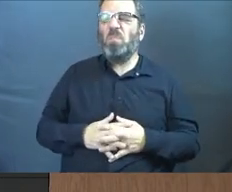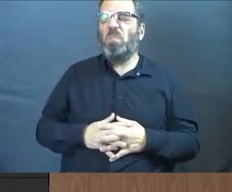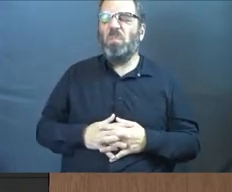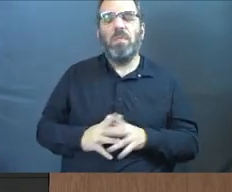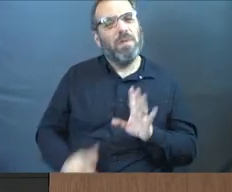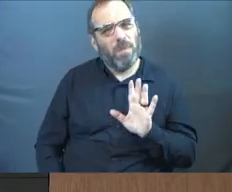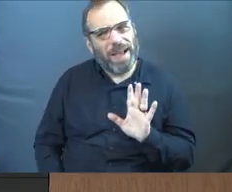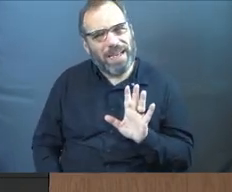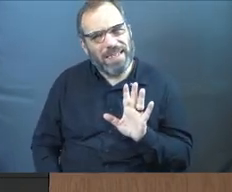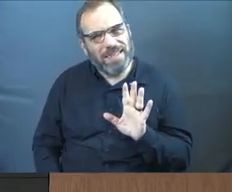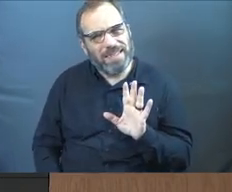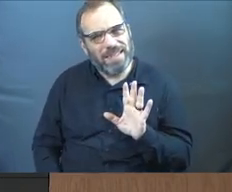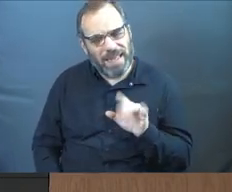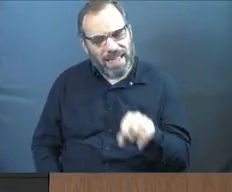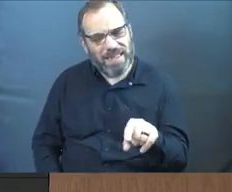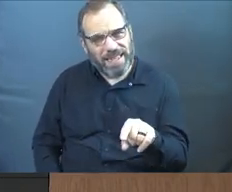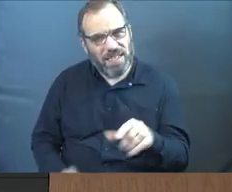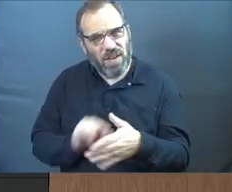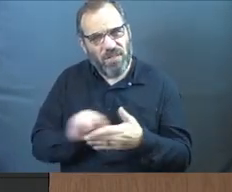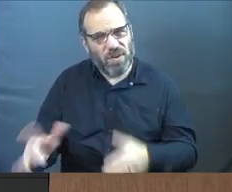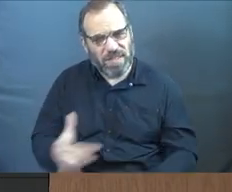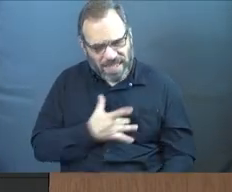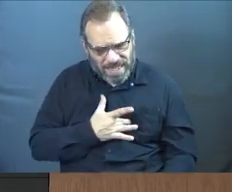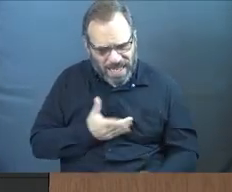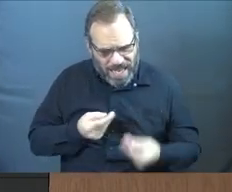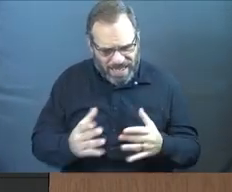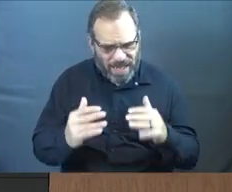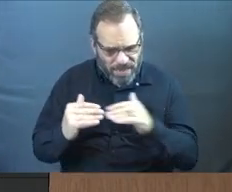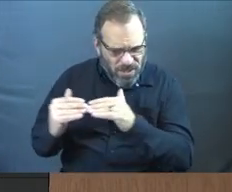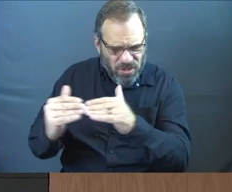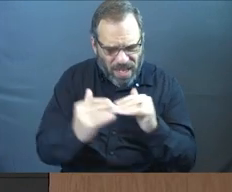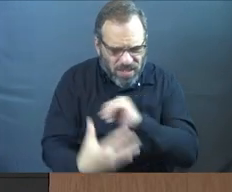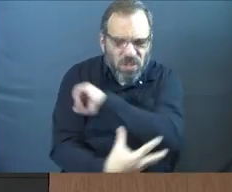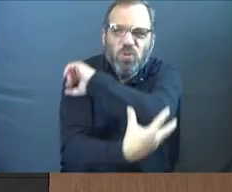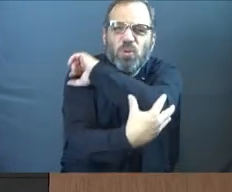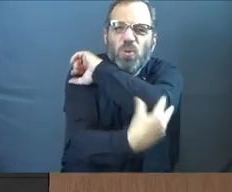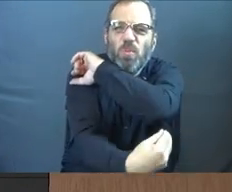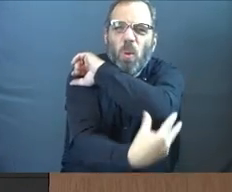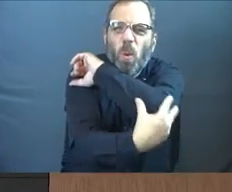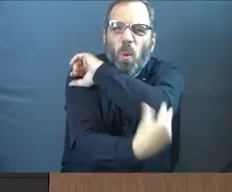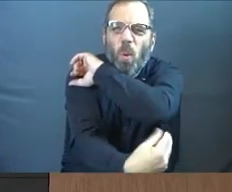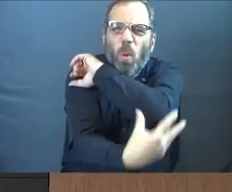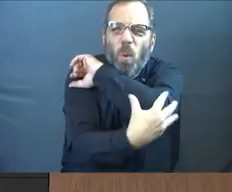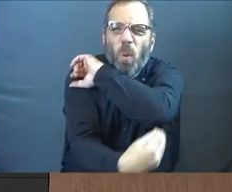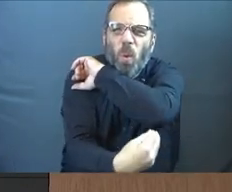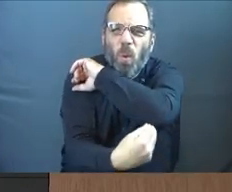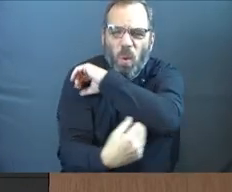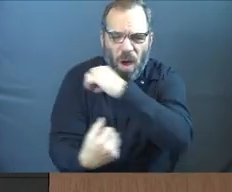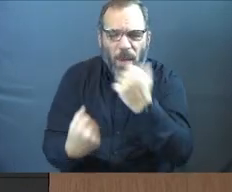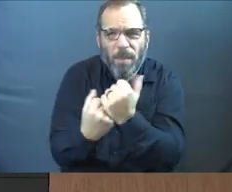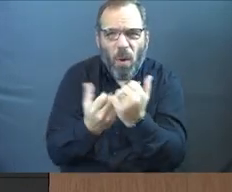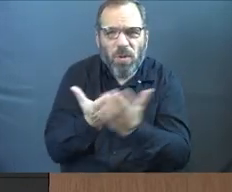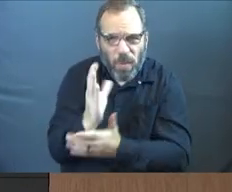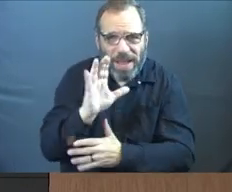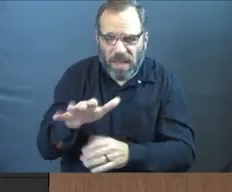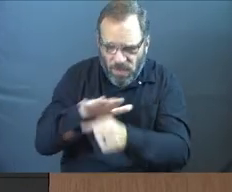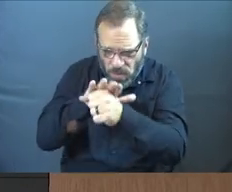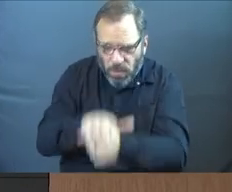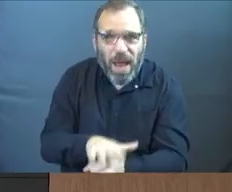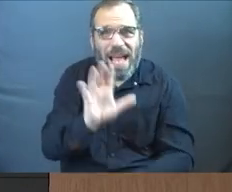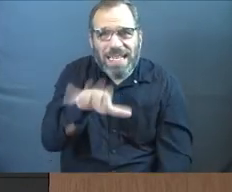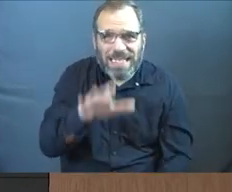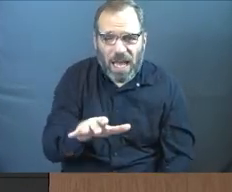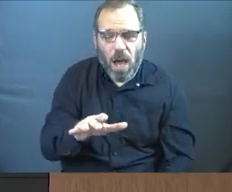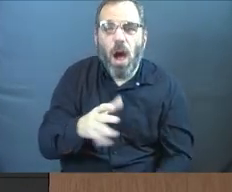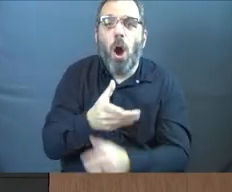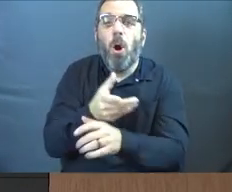But let this verse confront you. It says, give justice to the poor. It says, uphold the rights of the oppressed. It